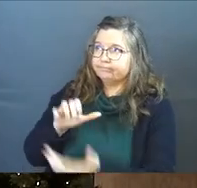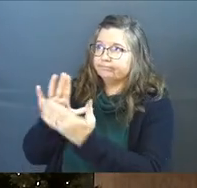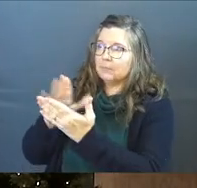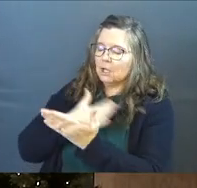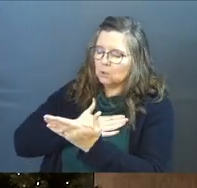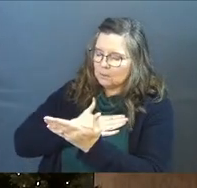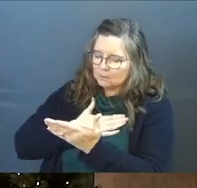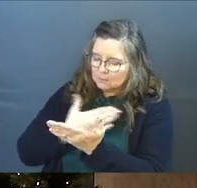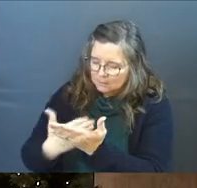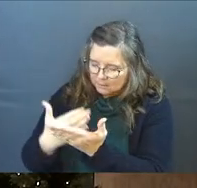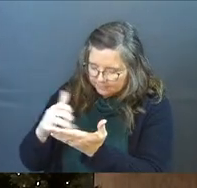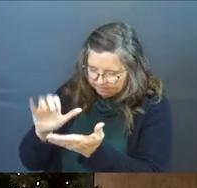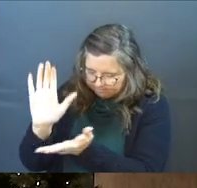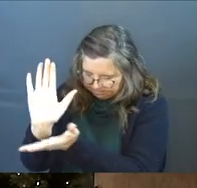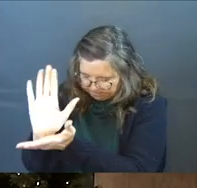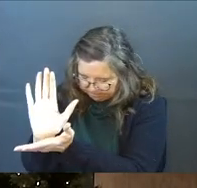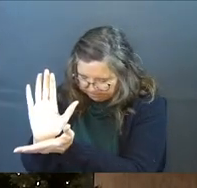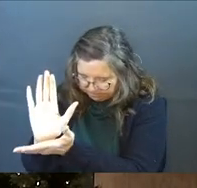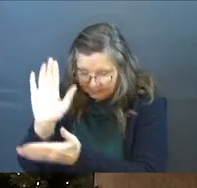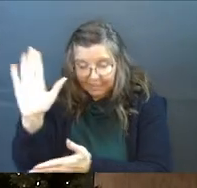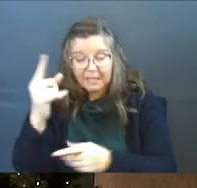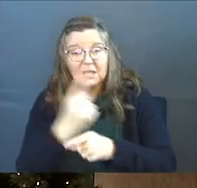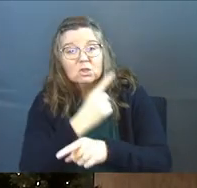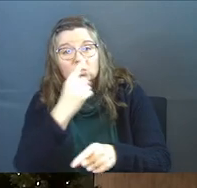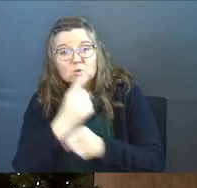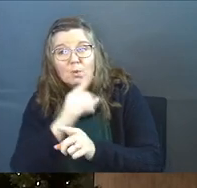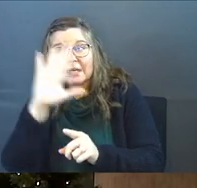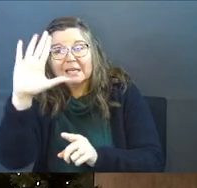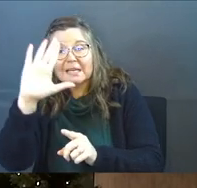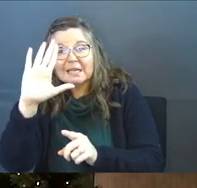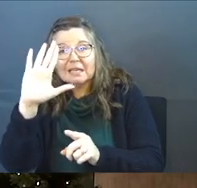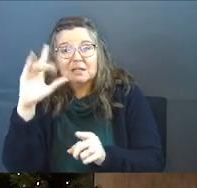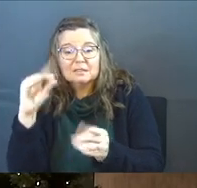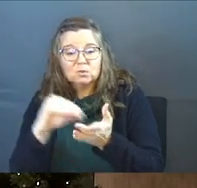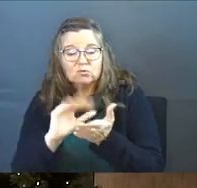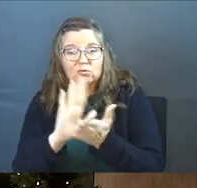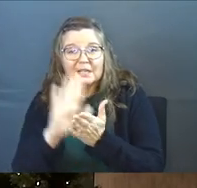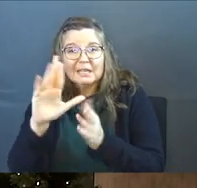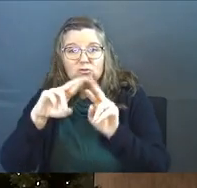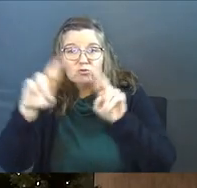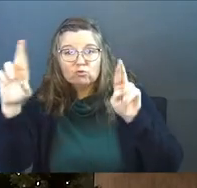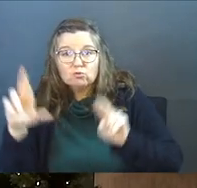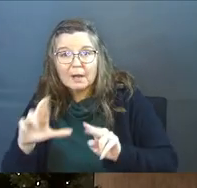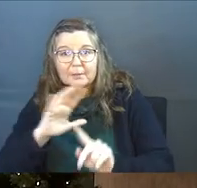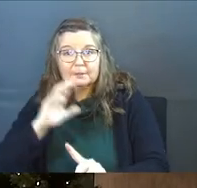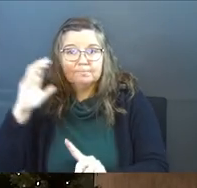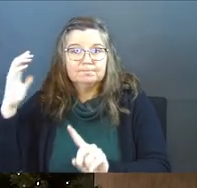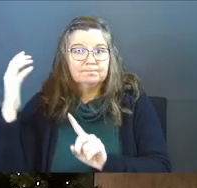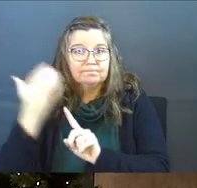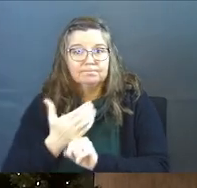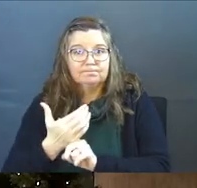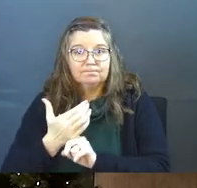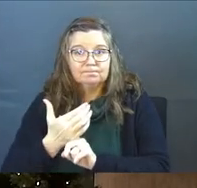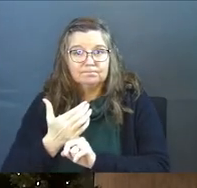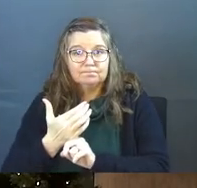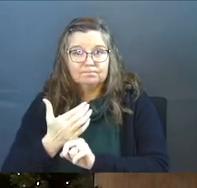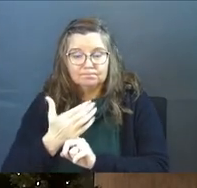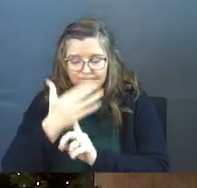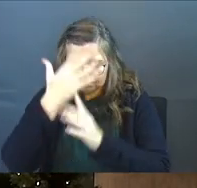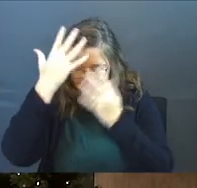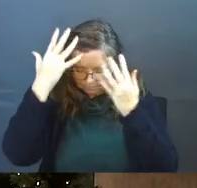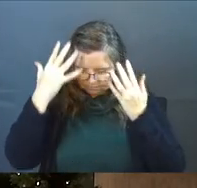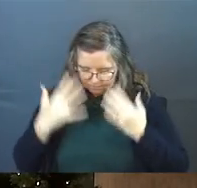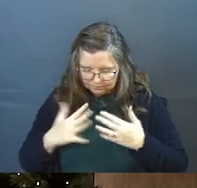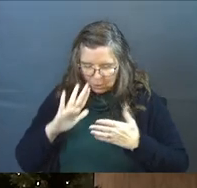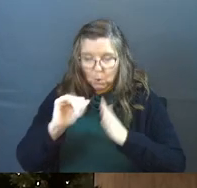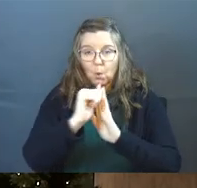and you surrender to him, then his righteousness, his record, his resume gets imparted to you, transferred to